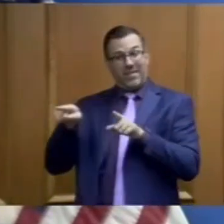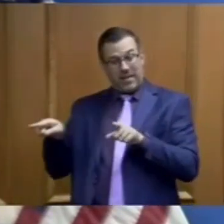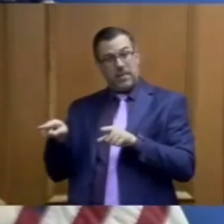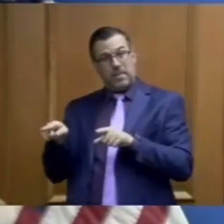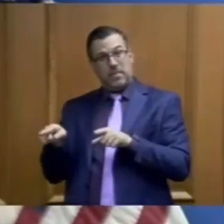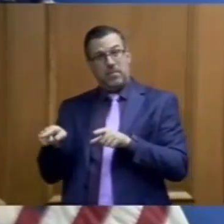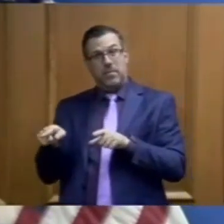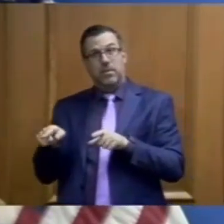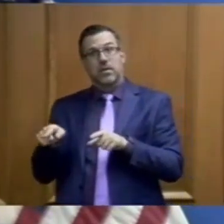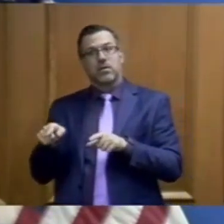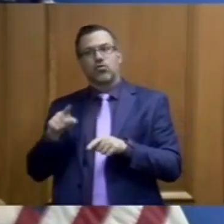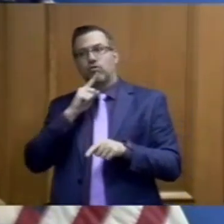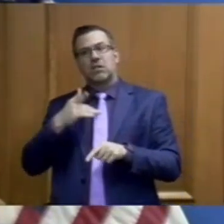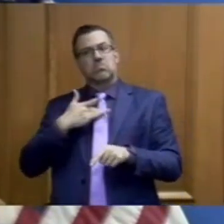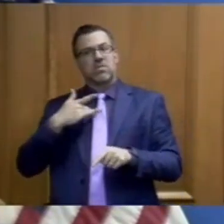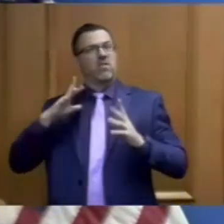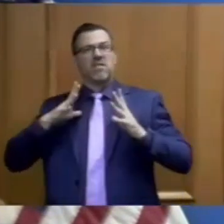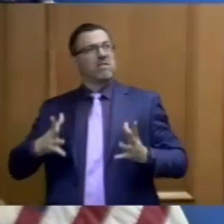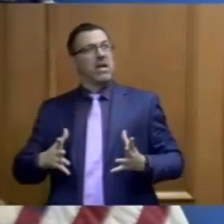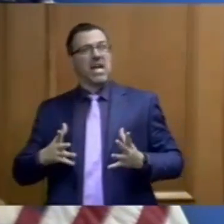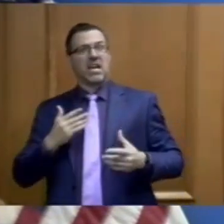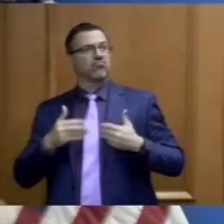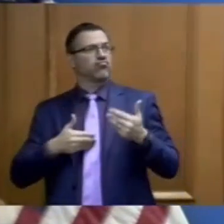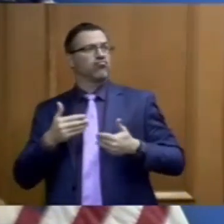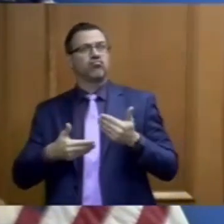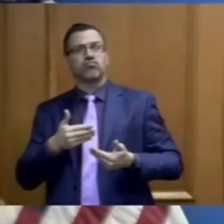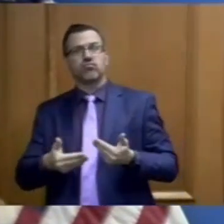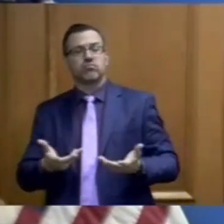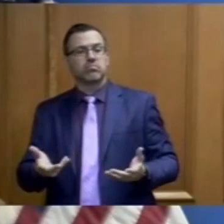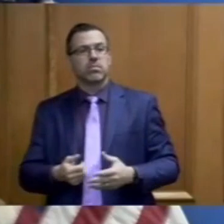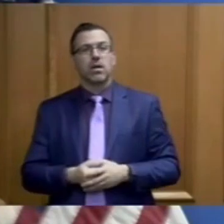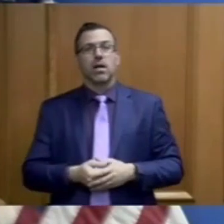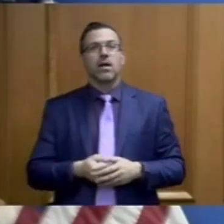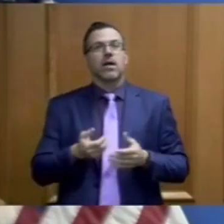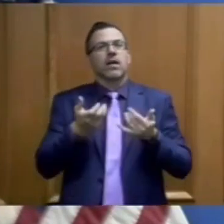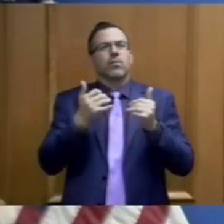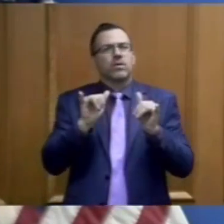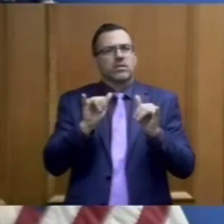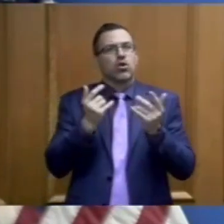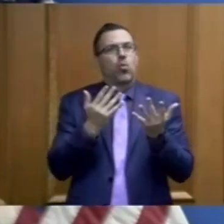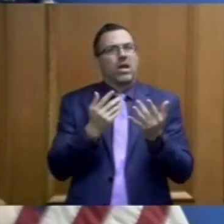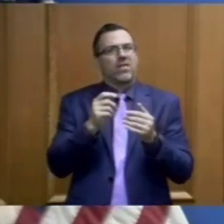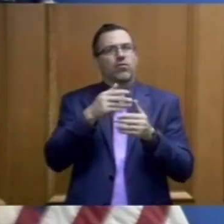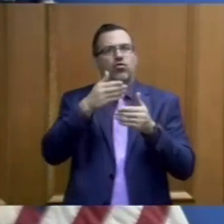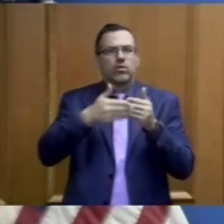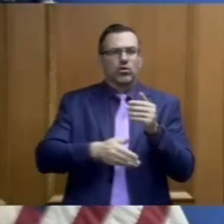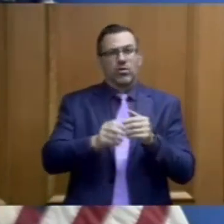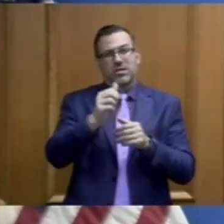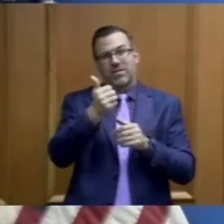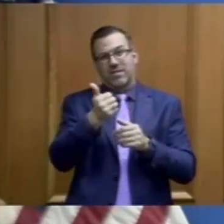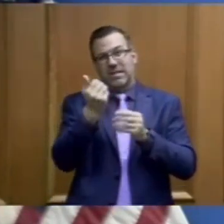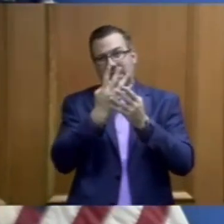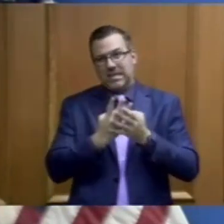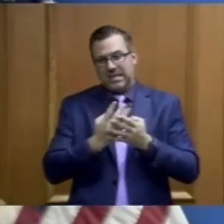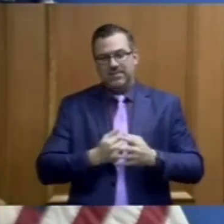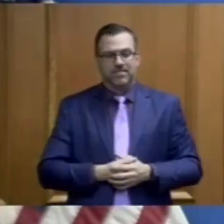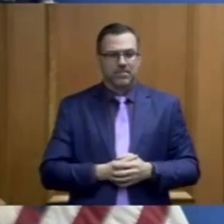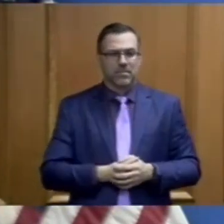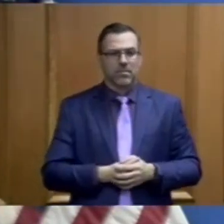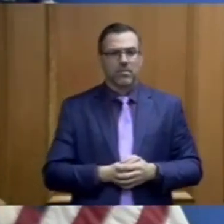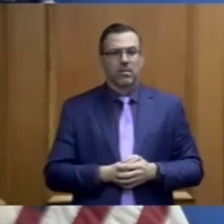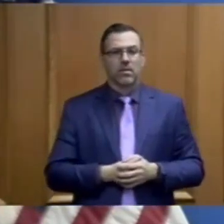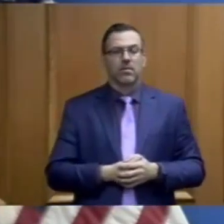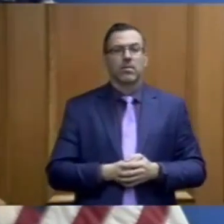were asymptomatic, and we still have approximately 10 tests pending. Since our first positive